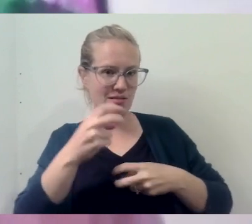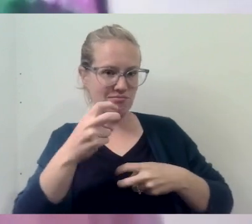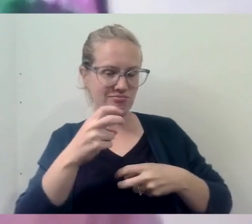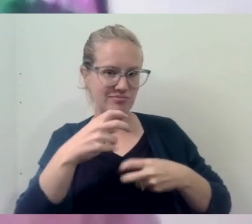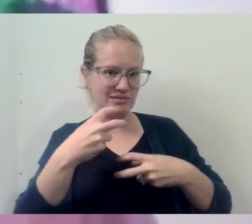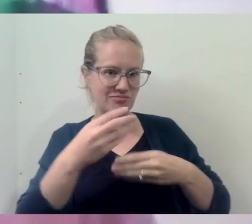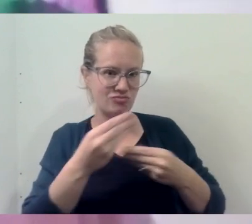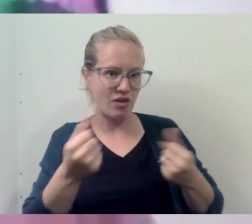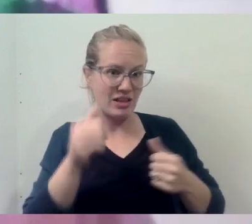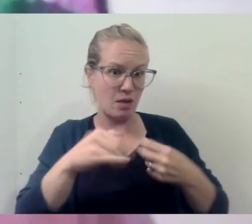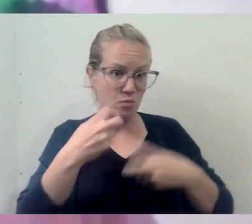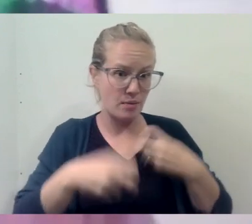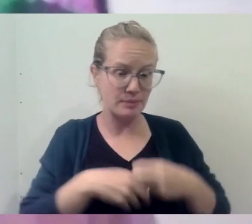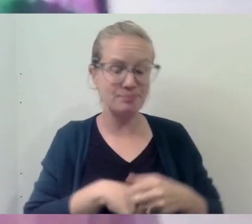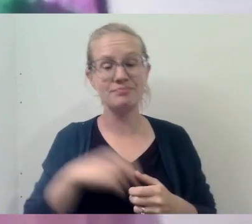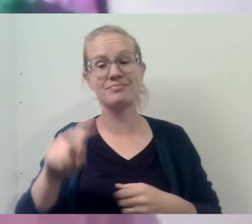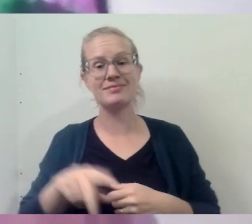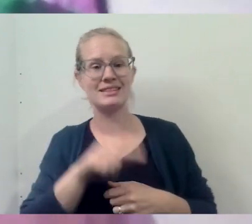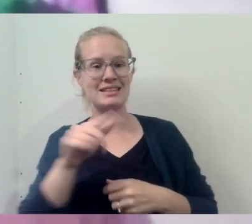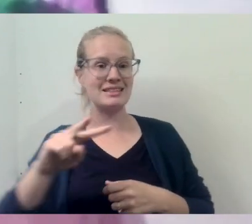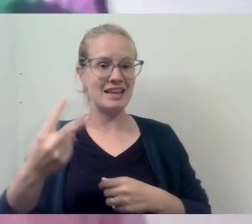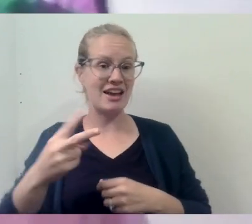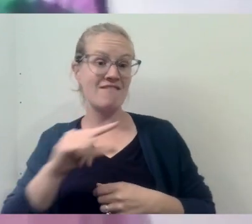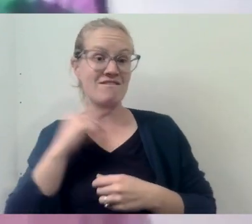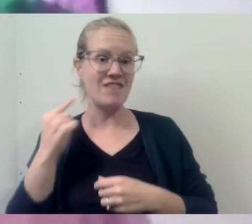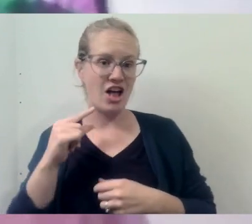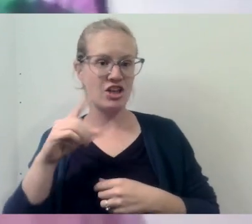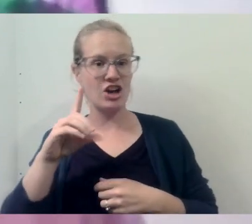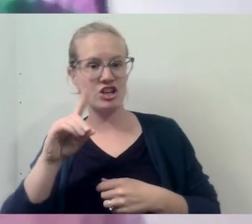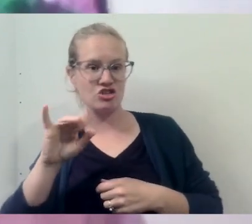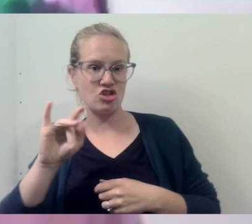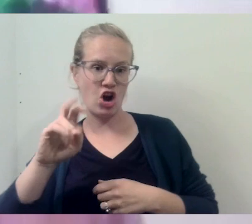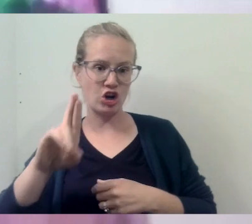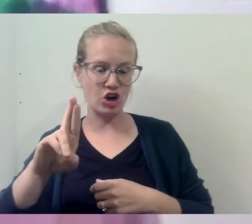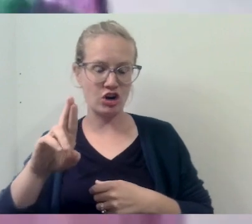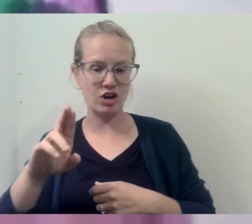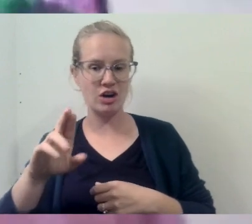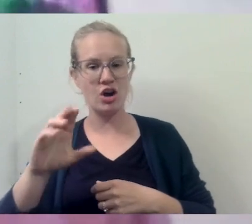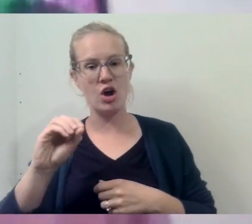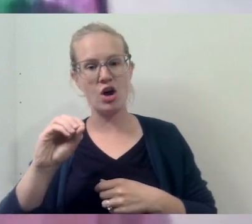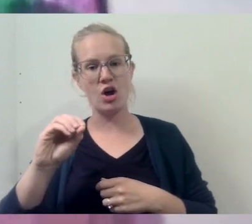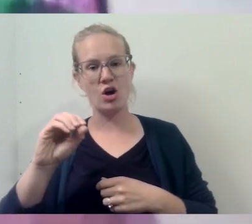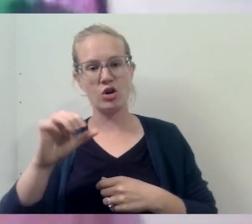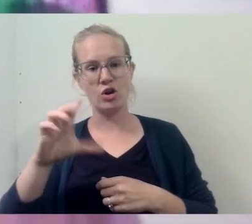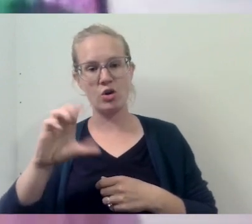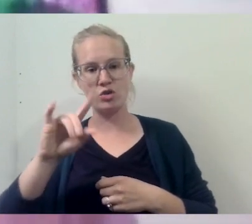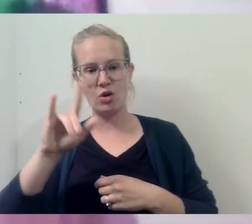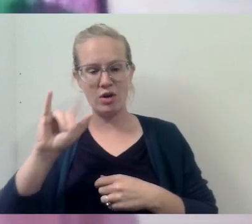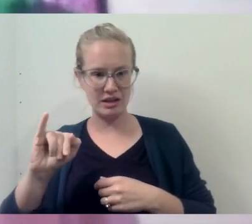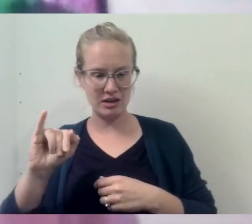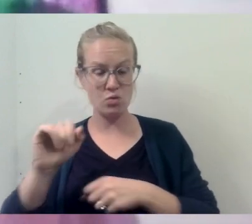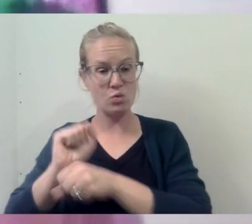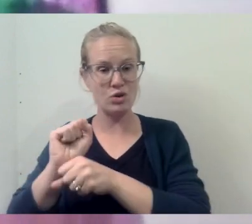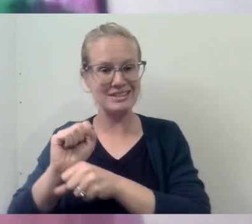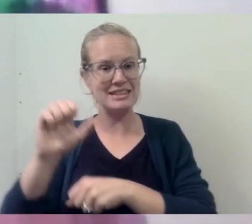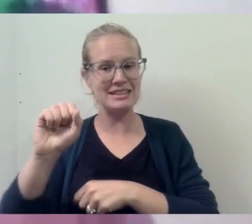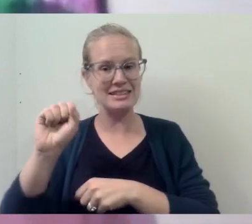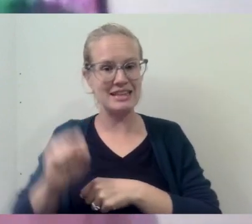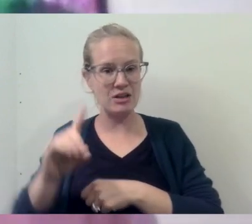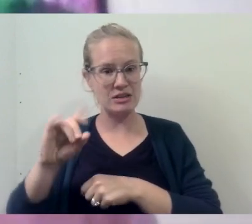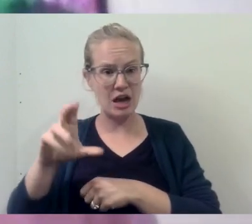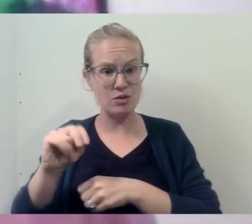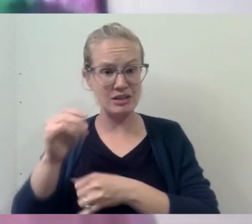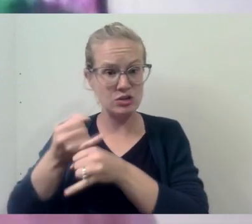panelist is Father Dr. Innocent Pogosie, who works at South Down